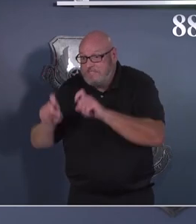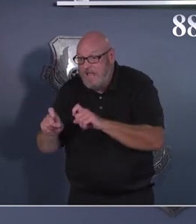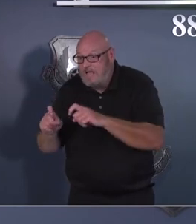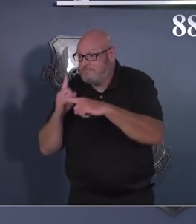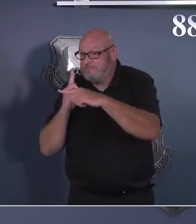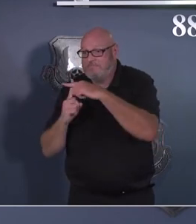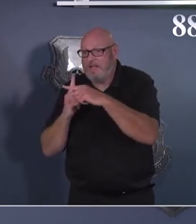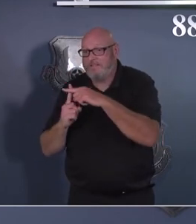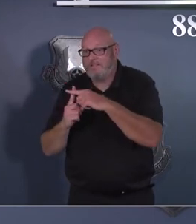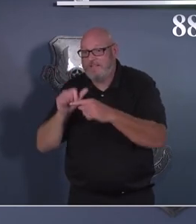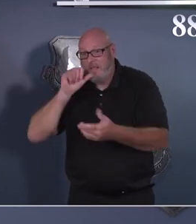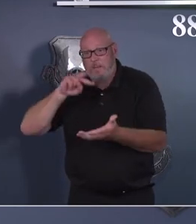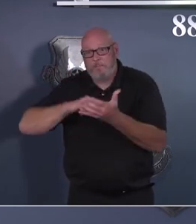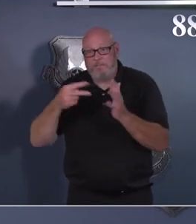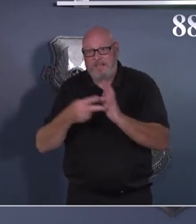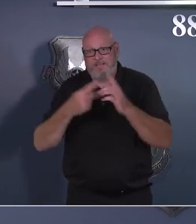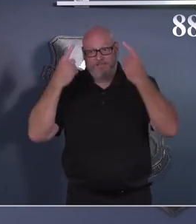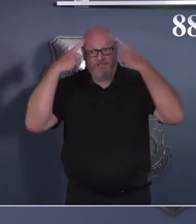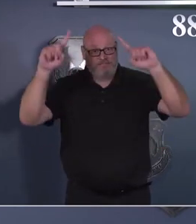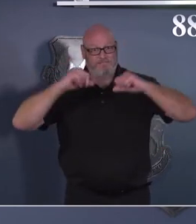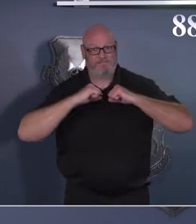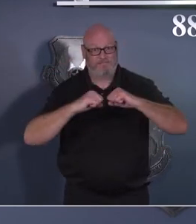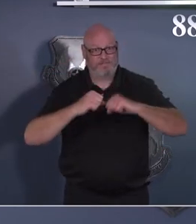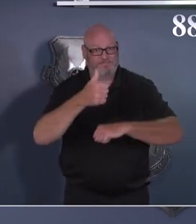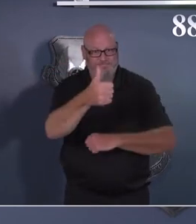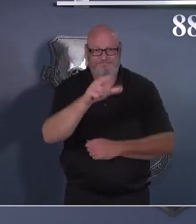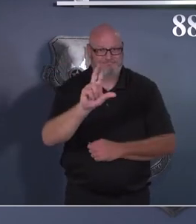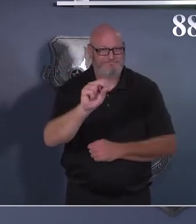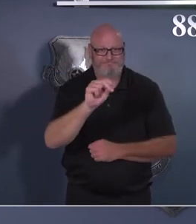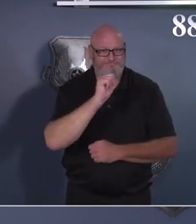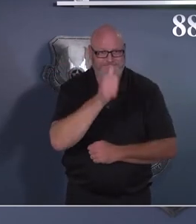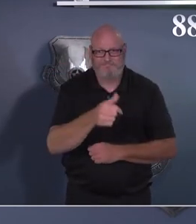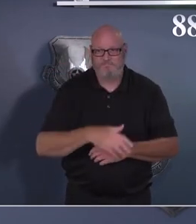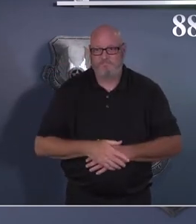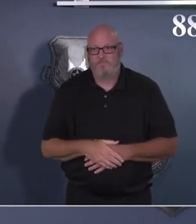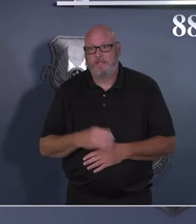protection against COVID-19 after being vaccinated. Thank you.